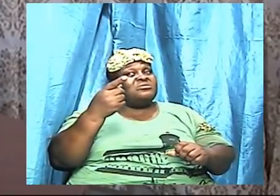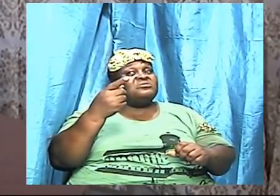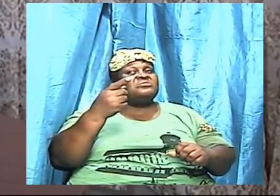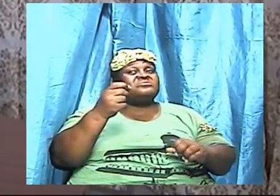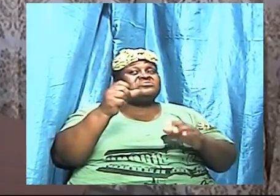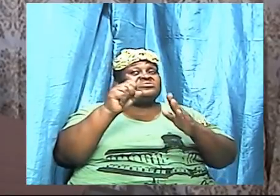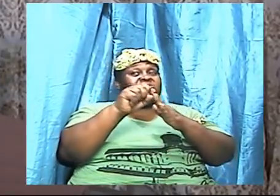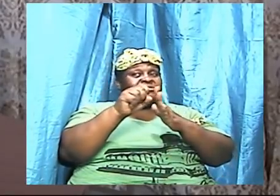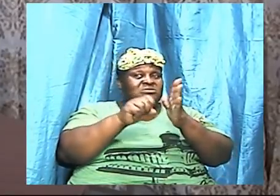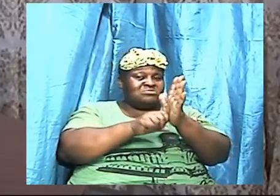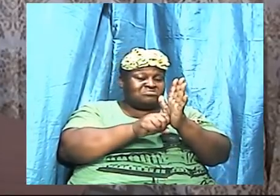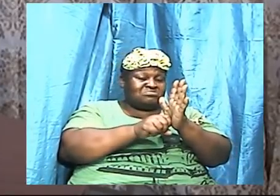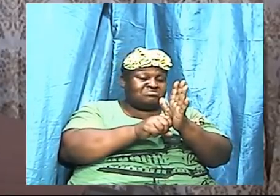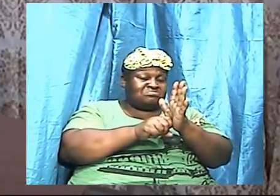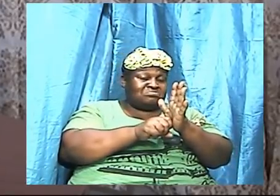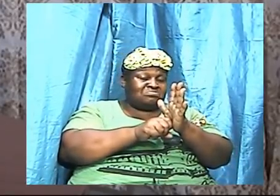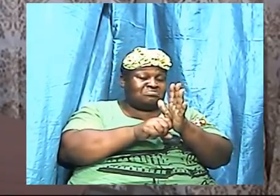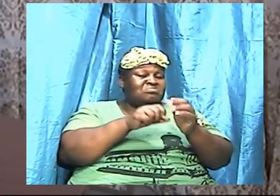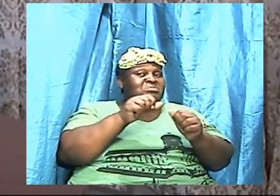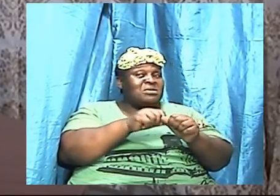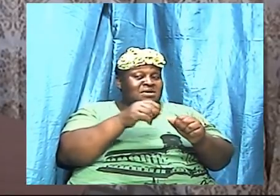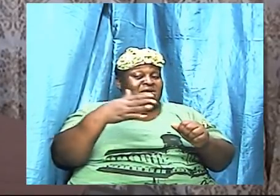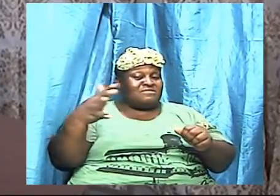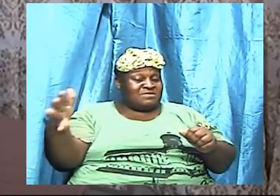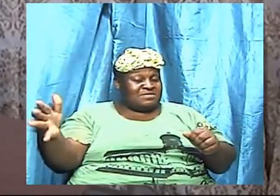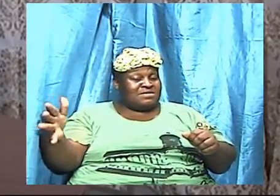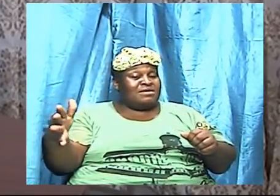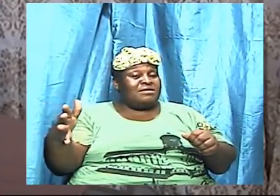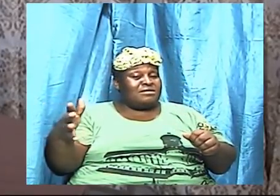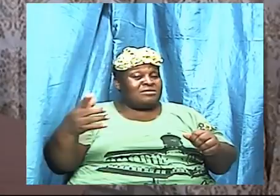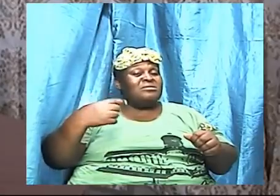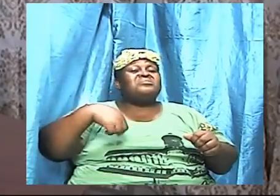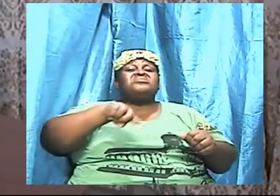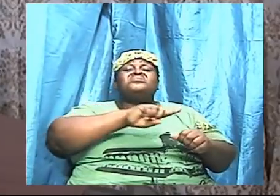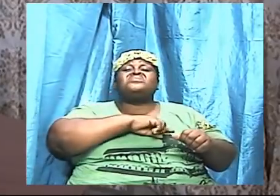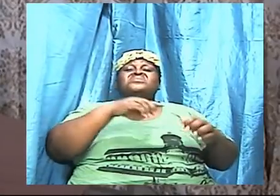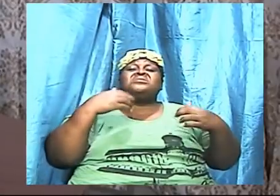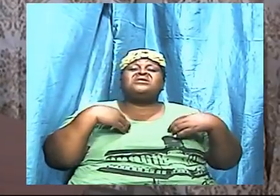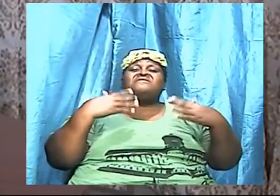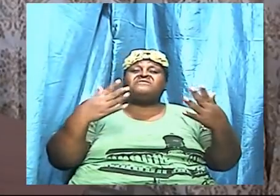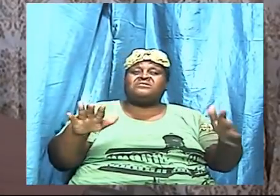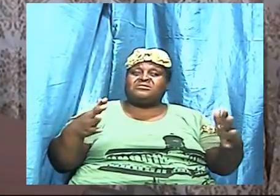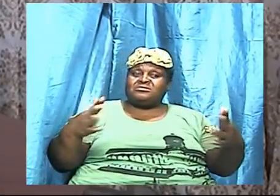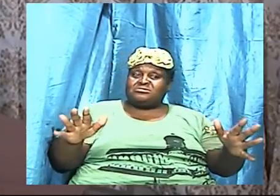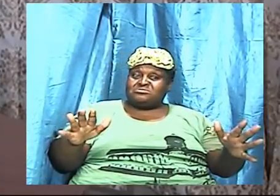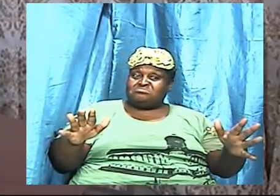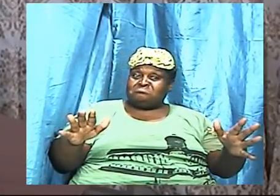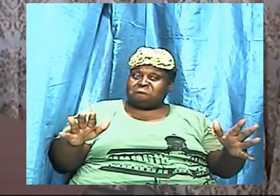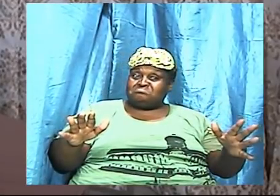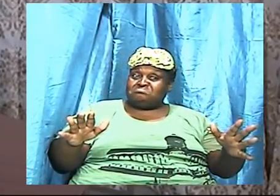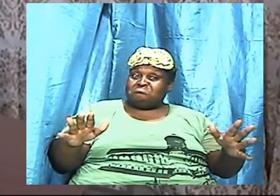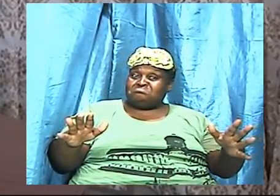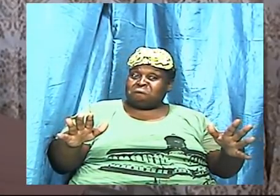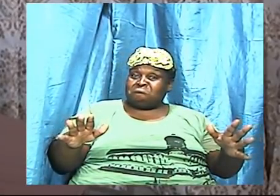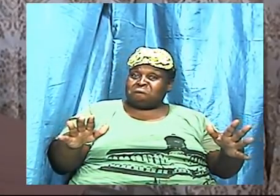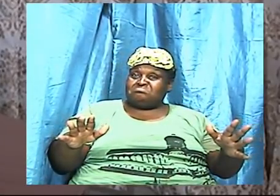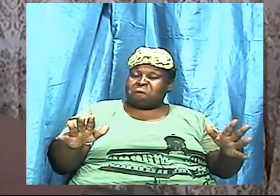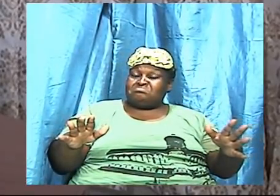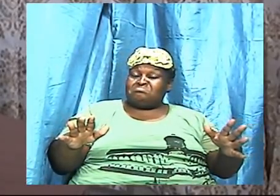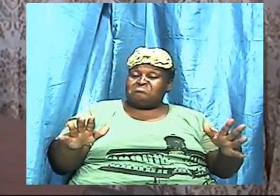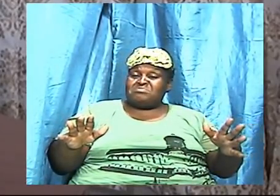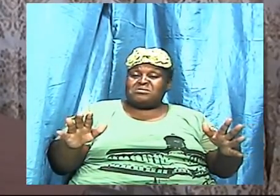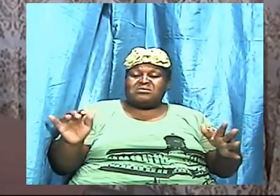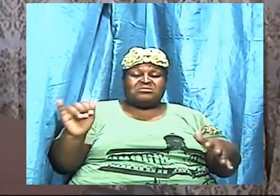just about ready with everything that we had done and that will be out shortly. Similarly